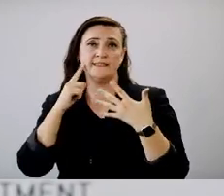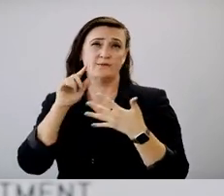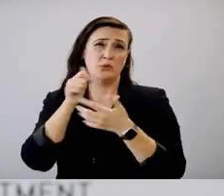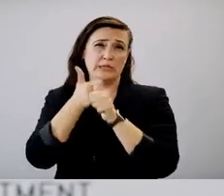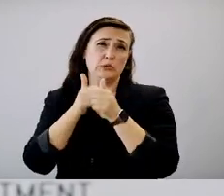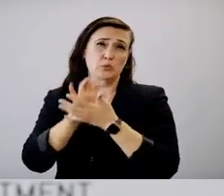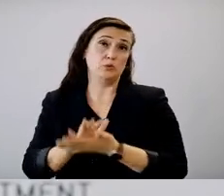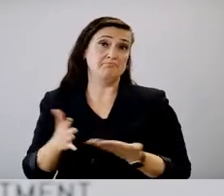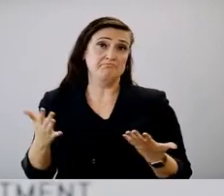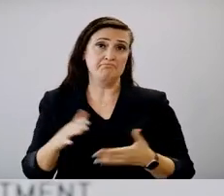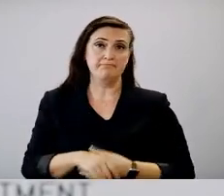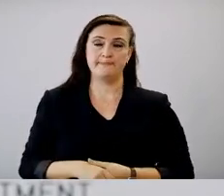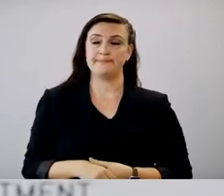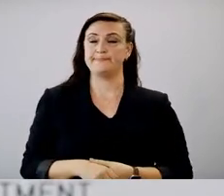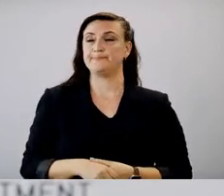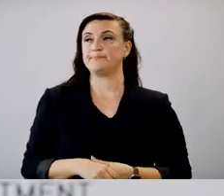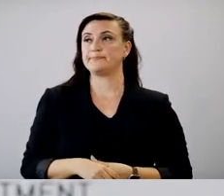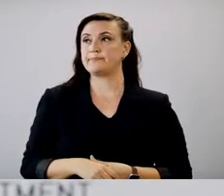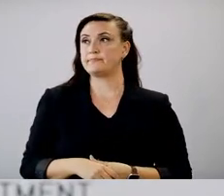staff and students.